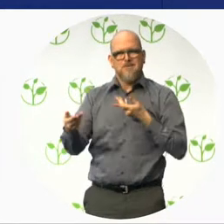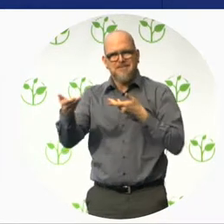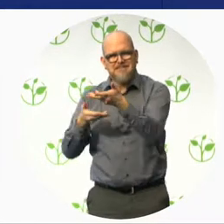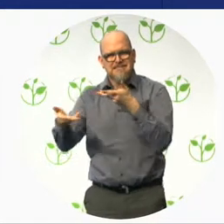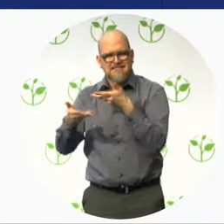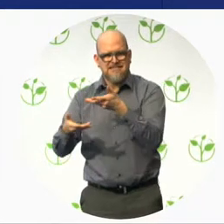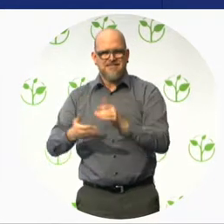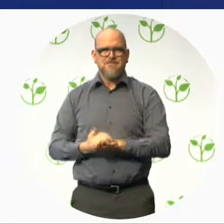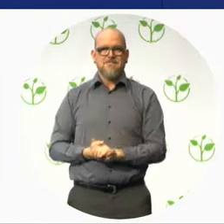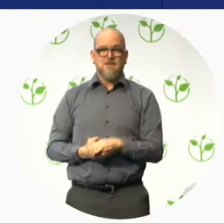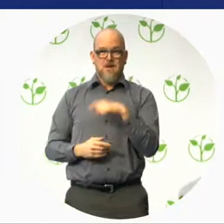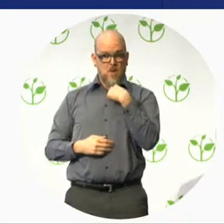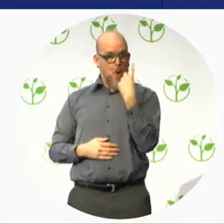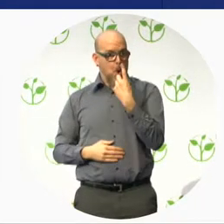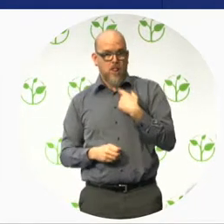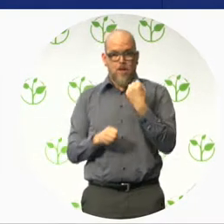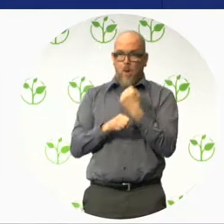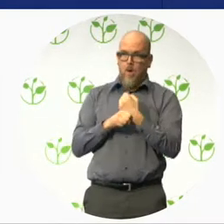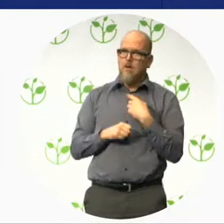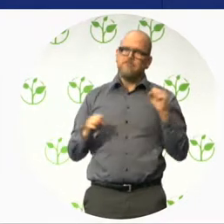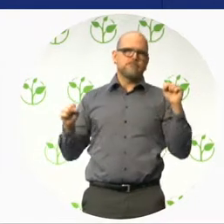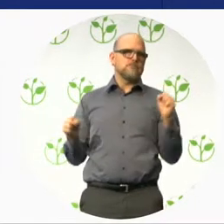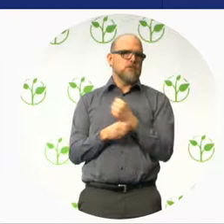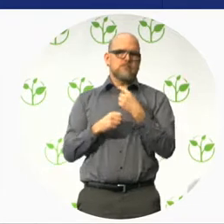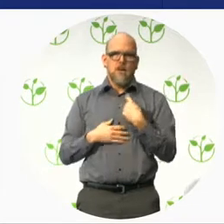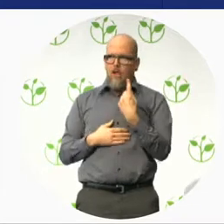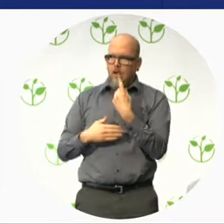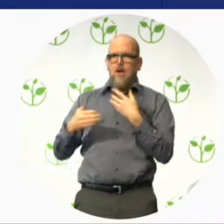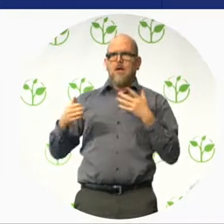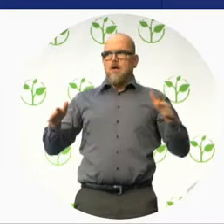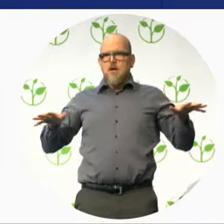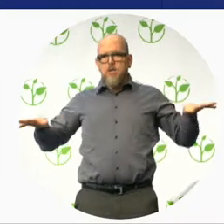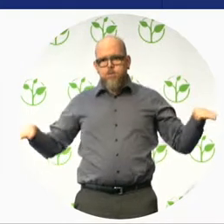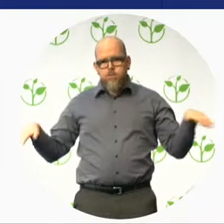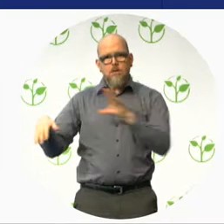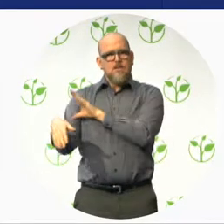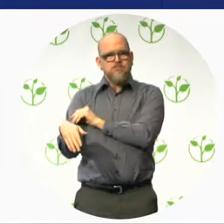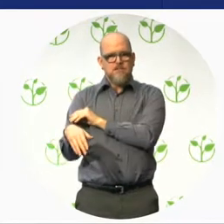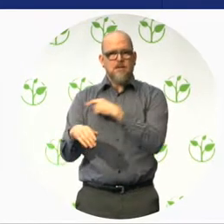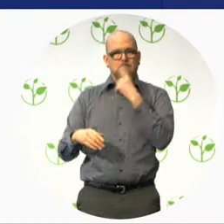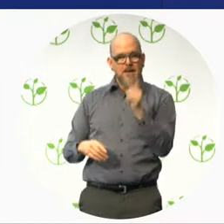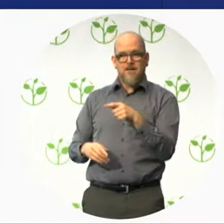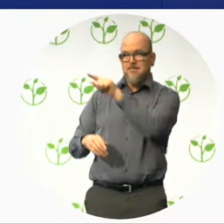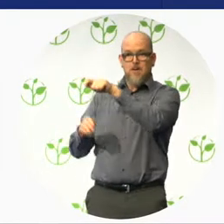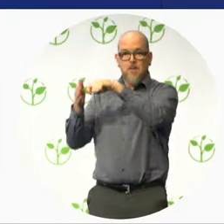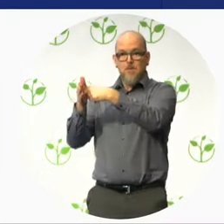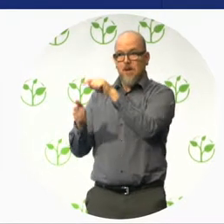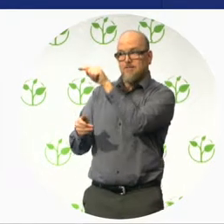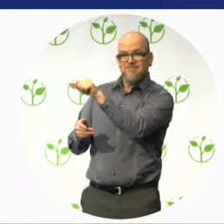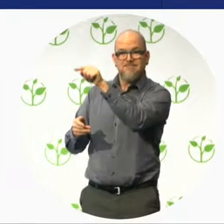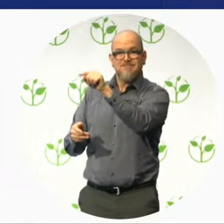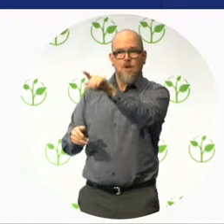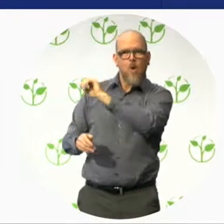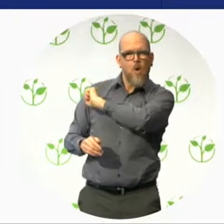We start every action creating a win-win relationship with all relevant